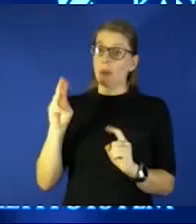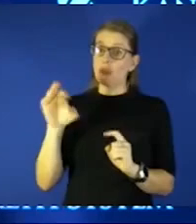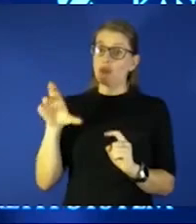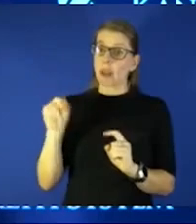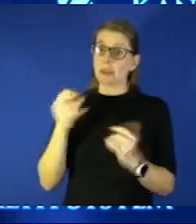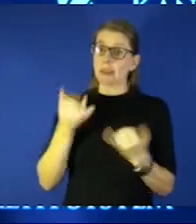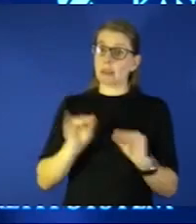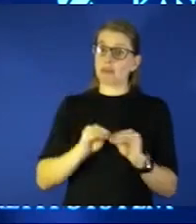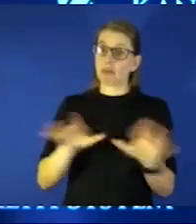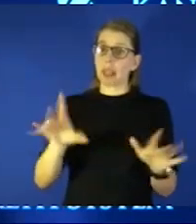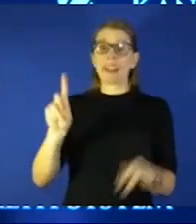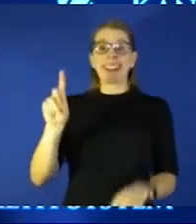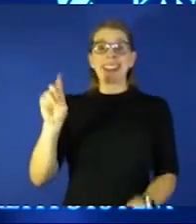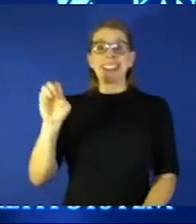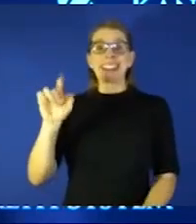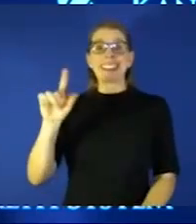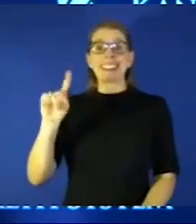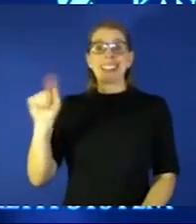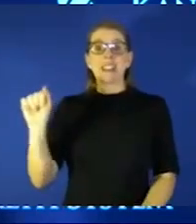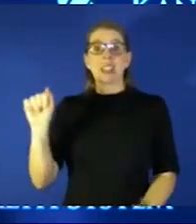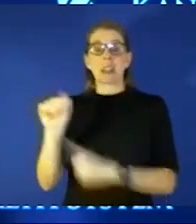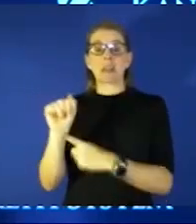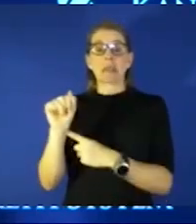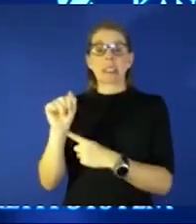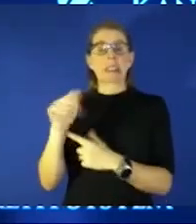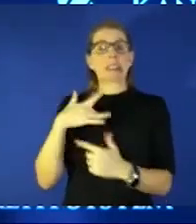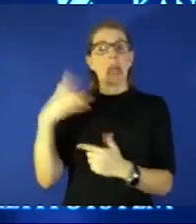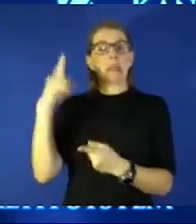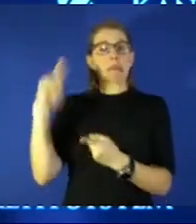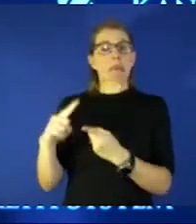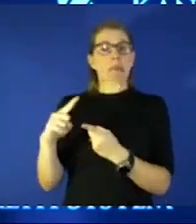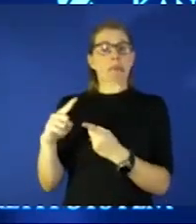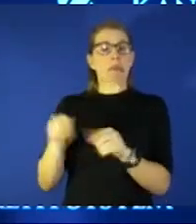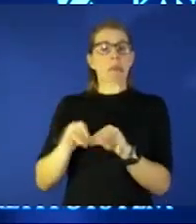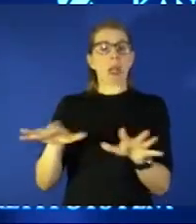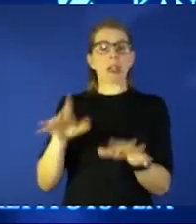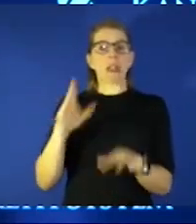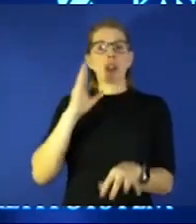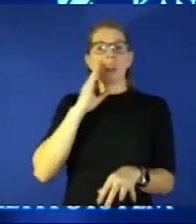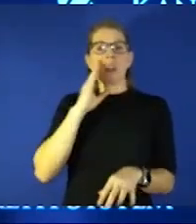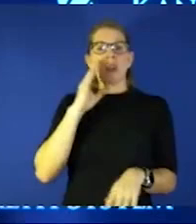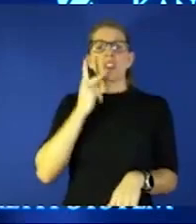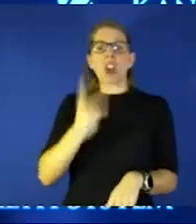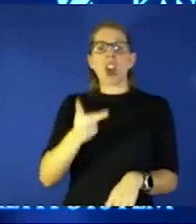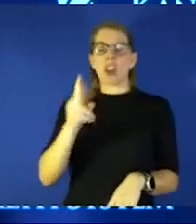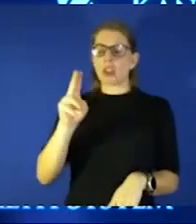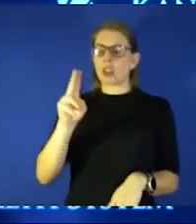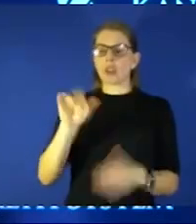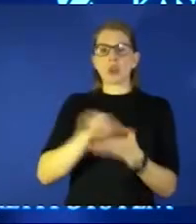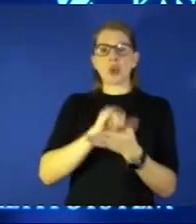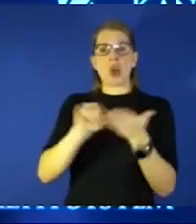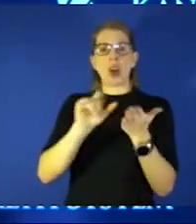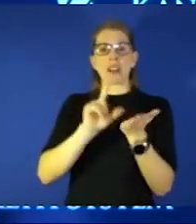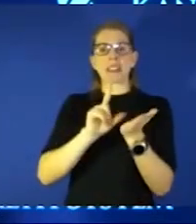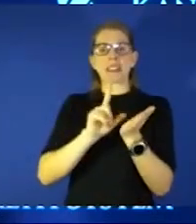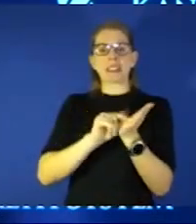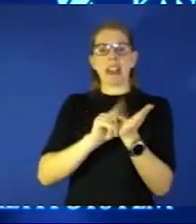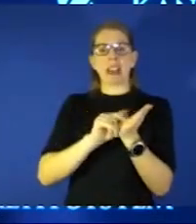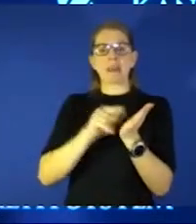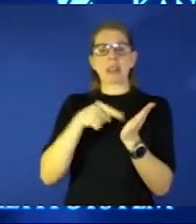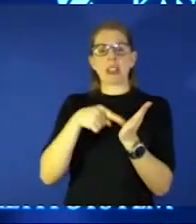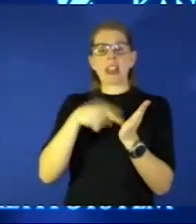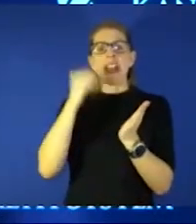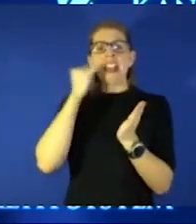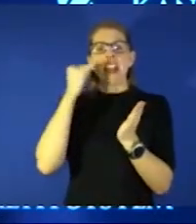variant it was much less likely remember we saw that thing in the new york times where if you've been vaccinated you were like